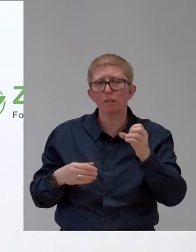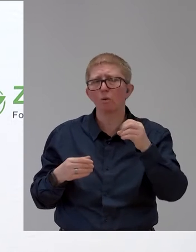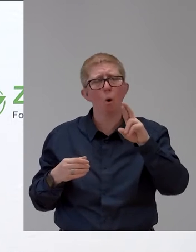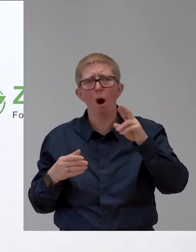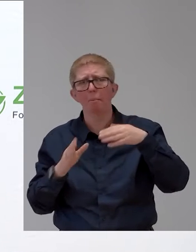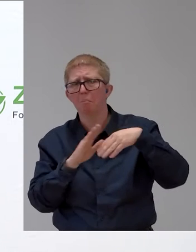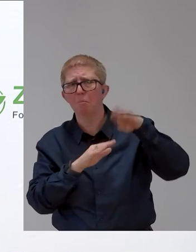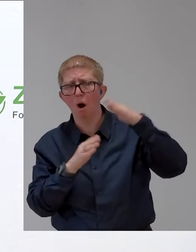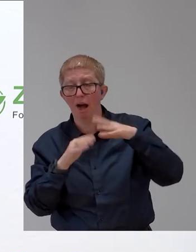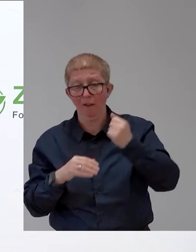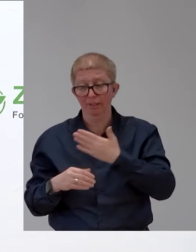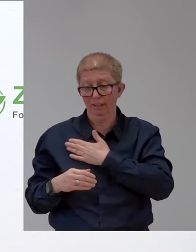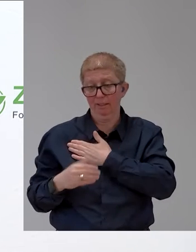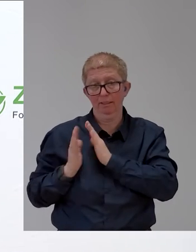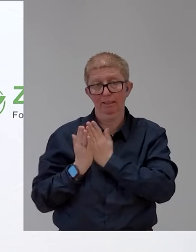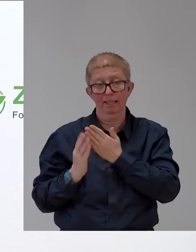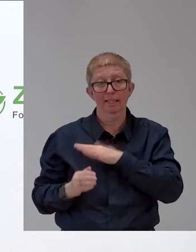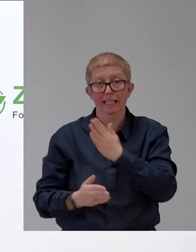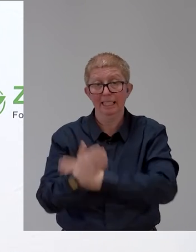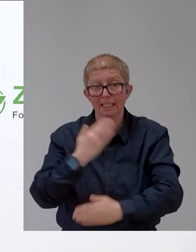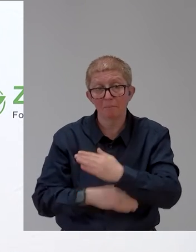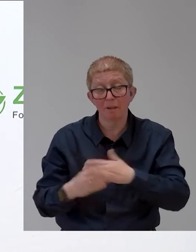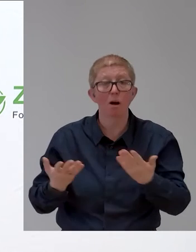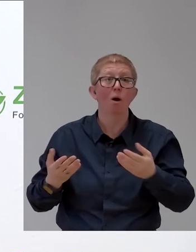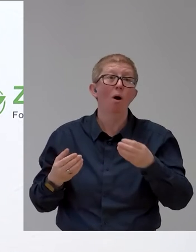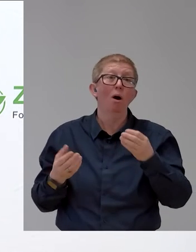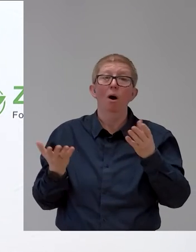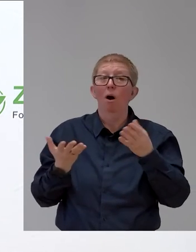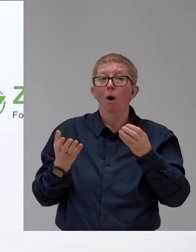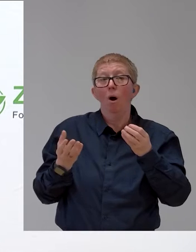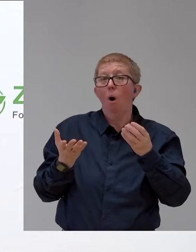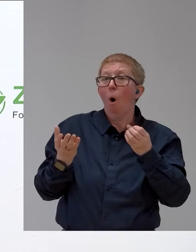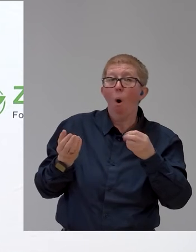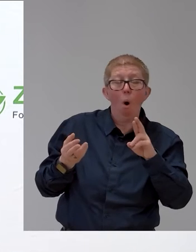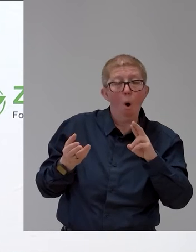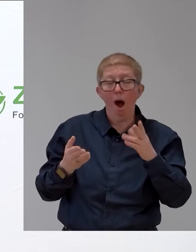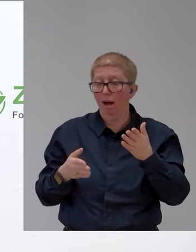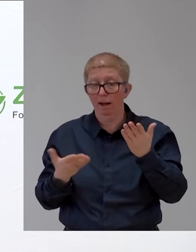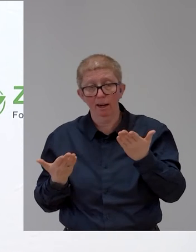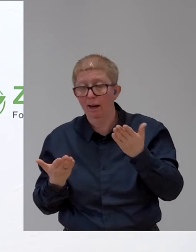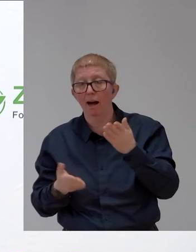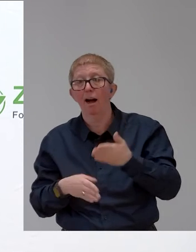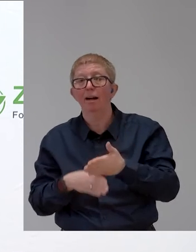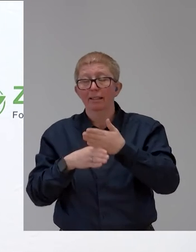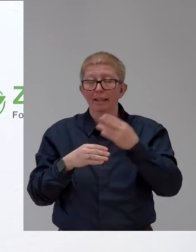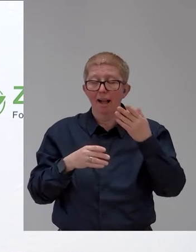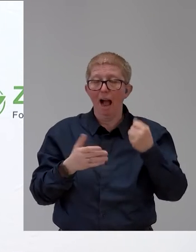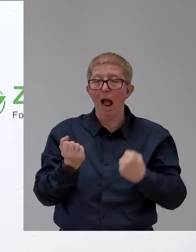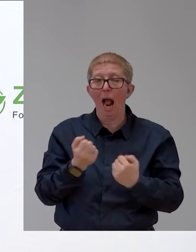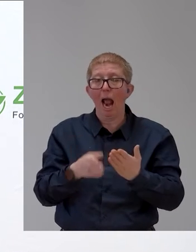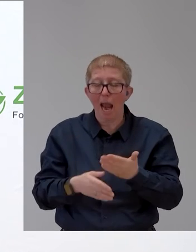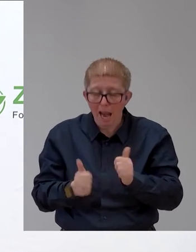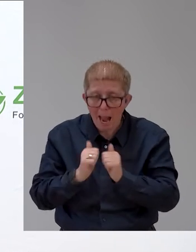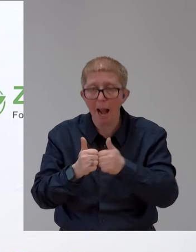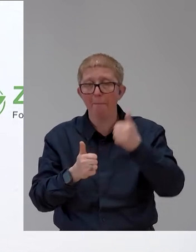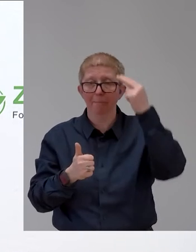offering people with disabilities a very attractive financing option at 1.5%